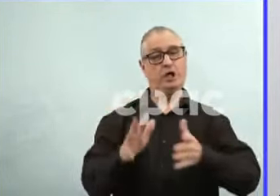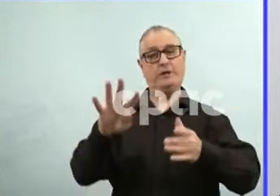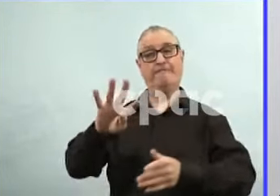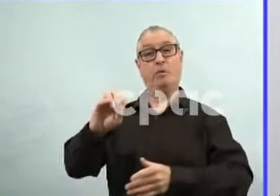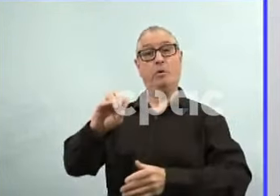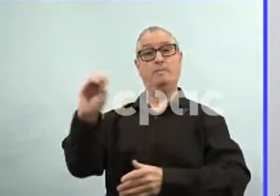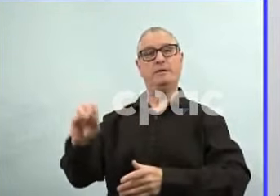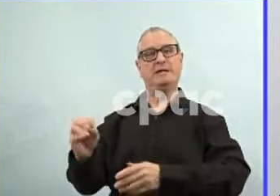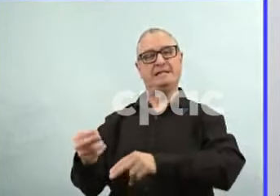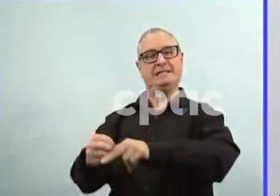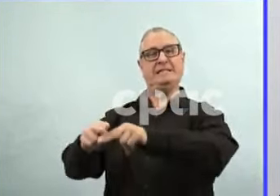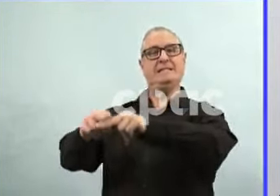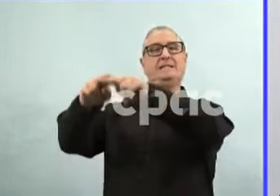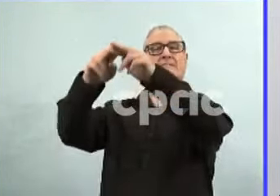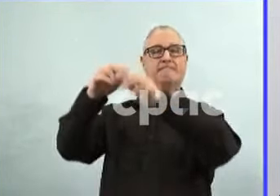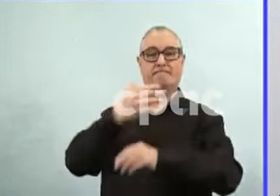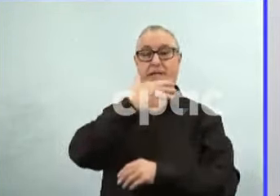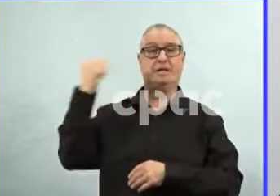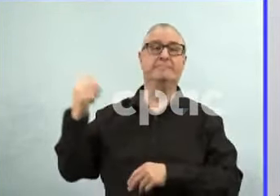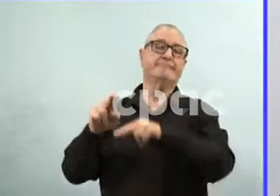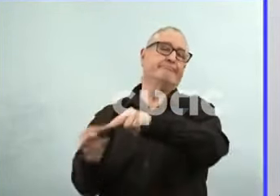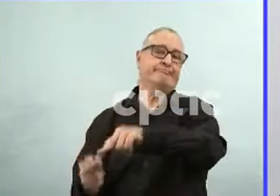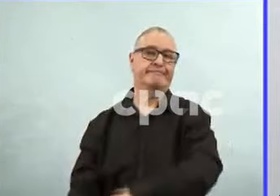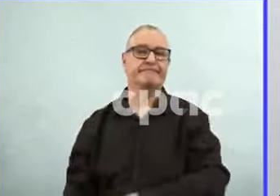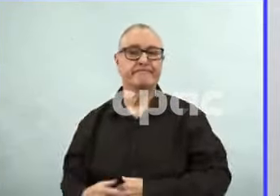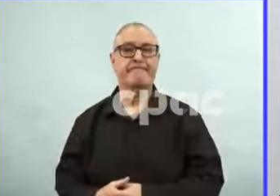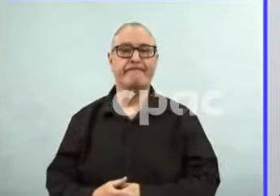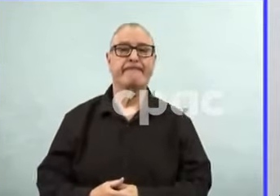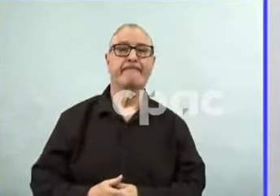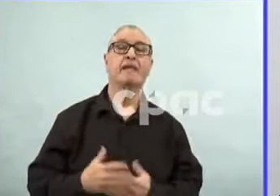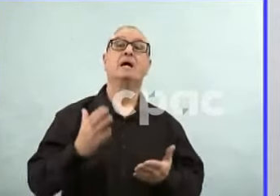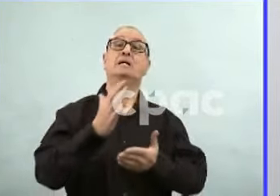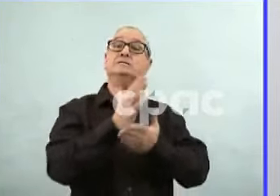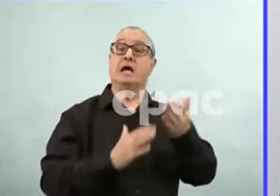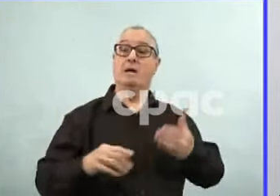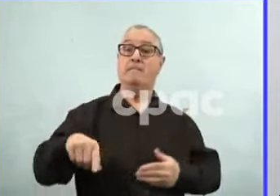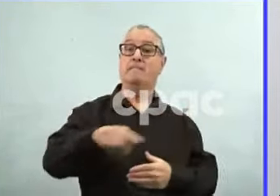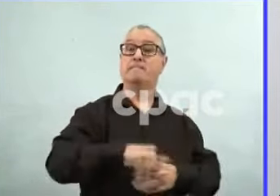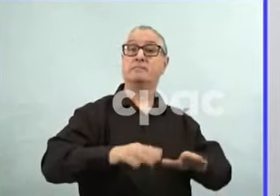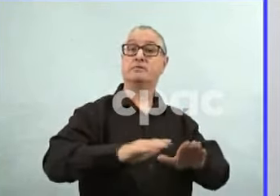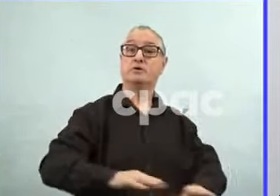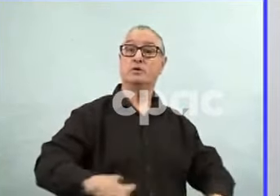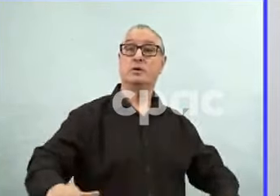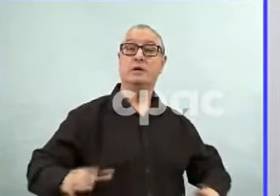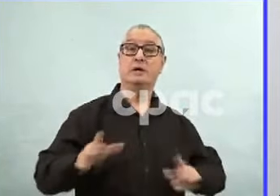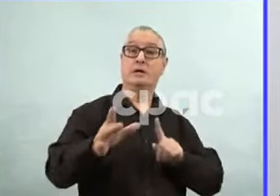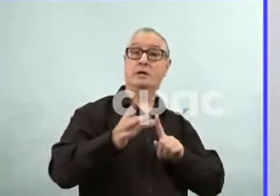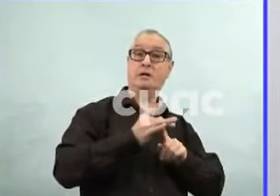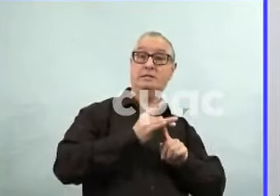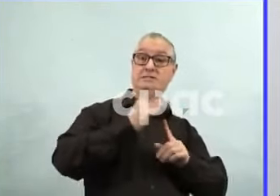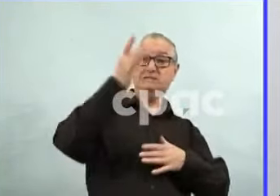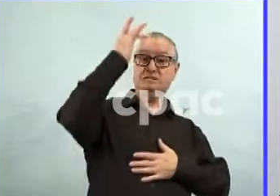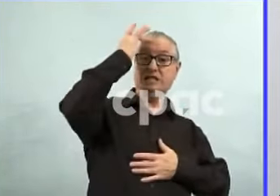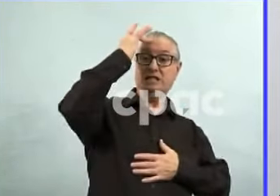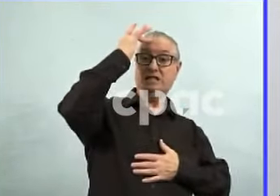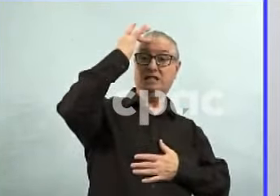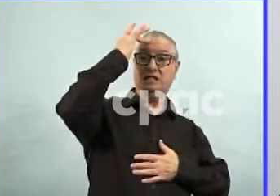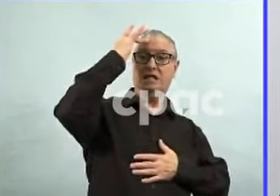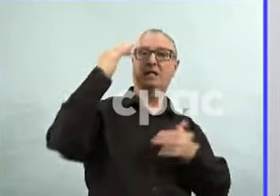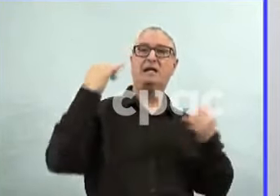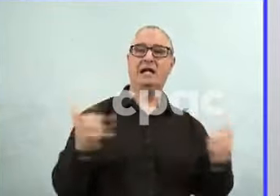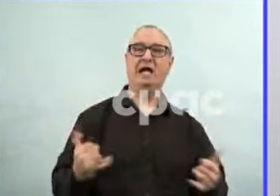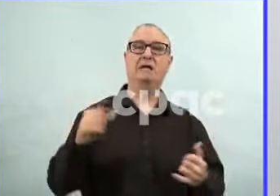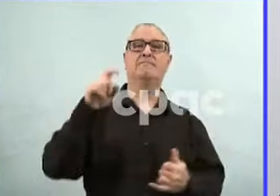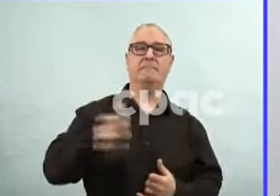because some of those kids have had a recent infection. And especially with the NACI guidance to wait two to three months after an infection before the next